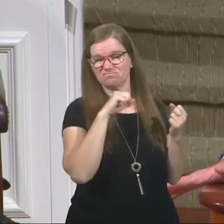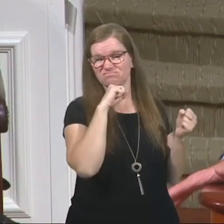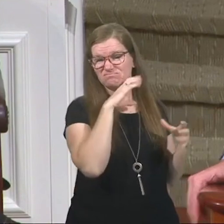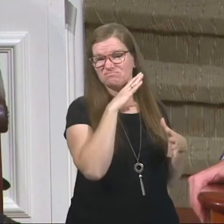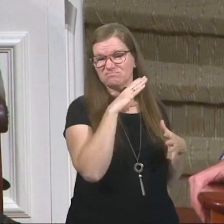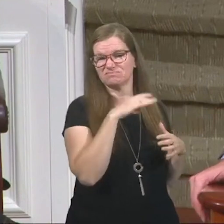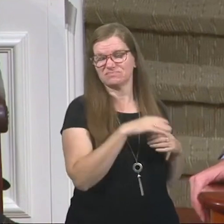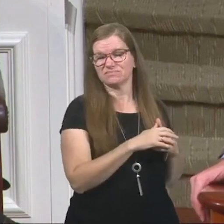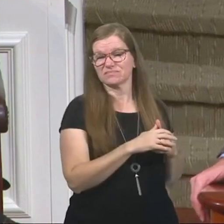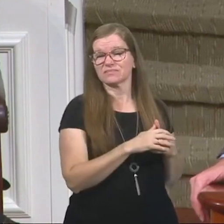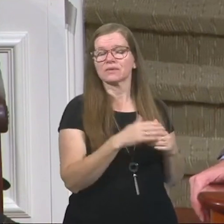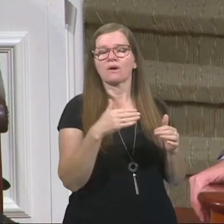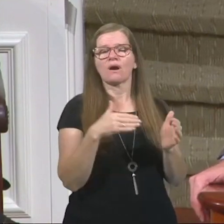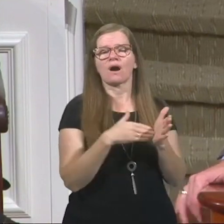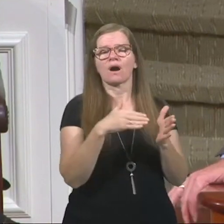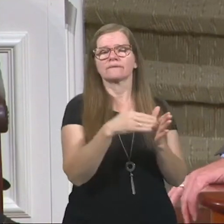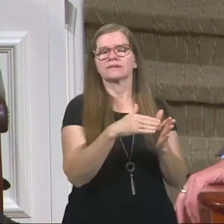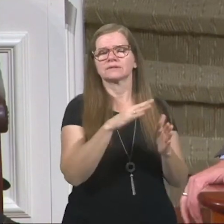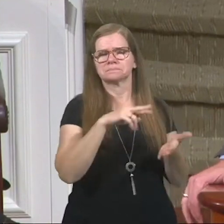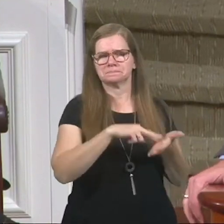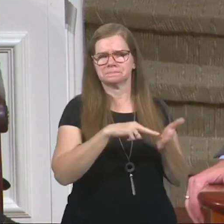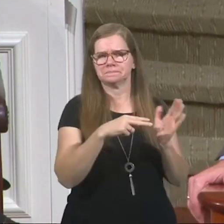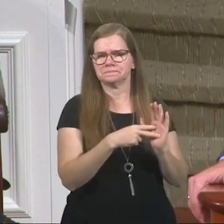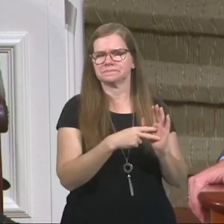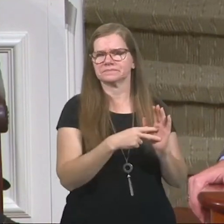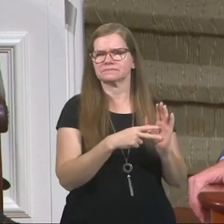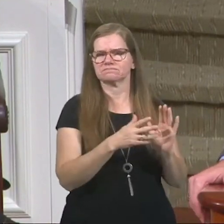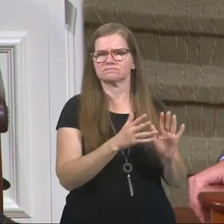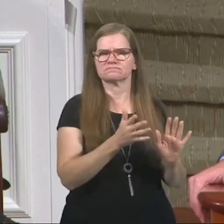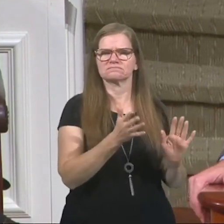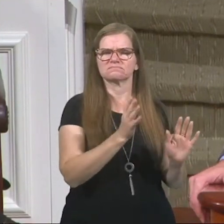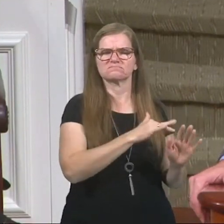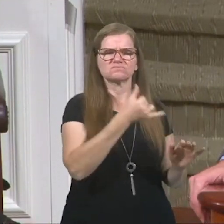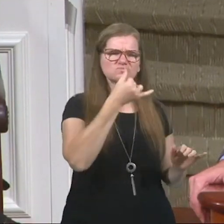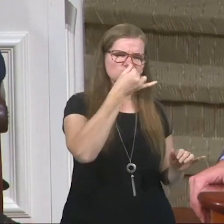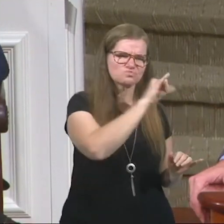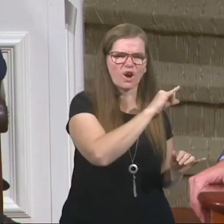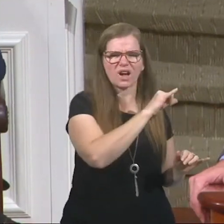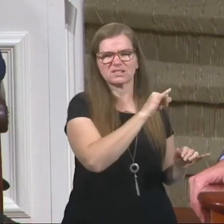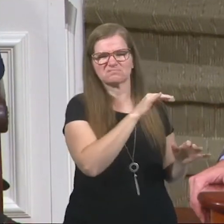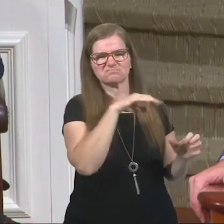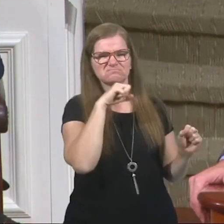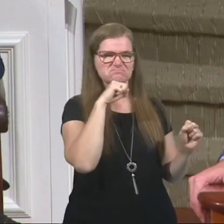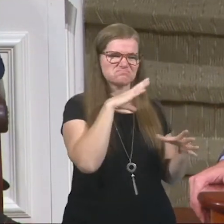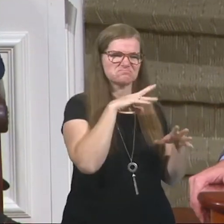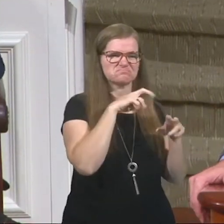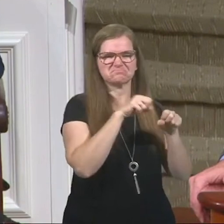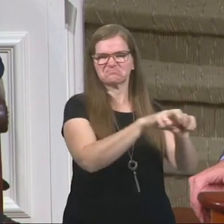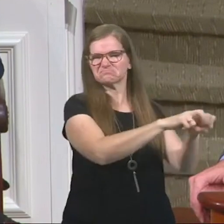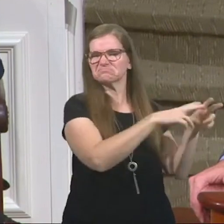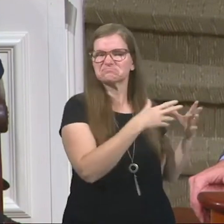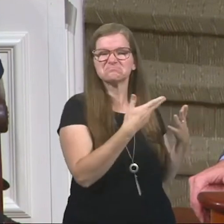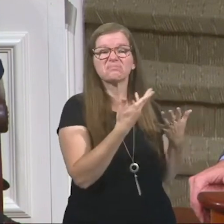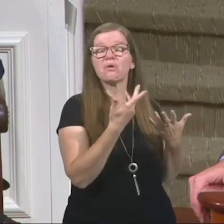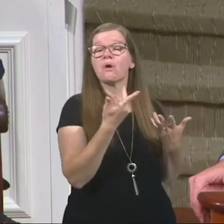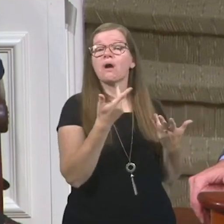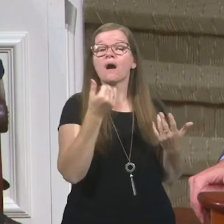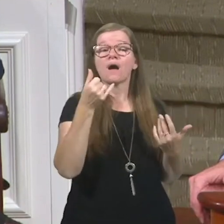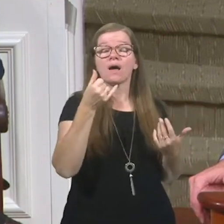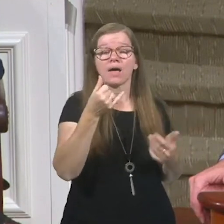these are oftentimes referring to the pagan orgies of the days and the drunken orgies and immorality. By the way, alcohol,